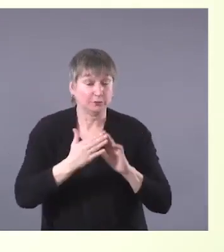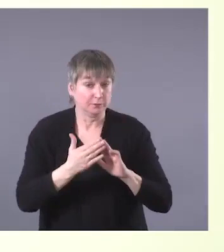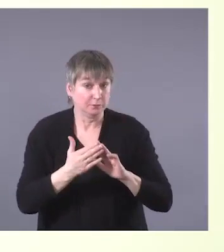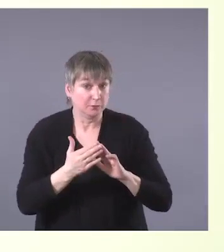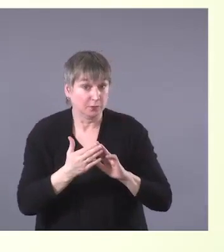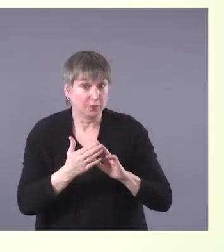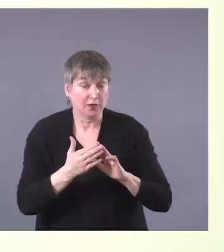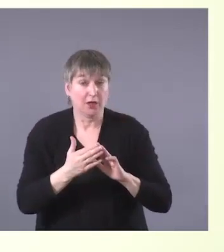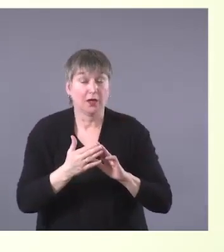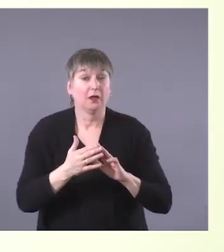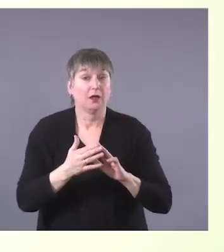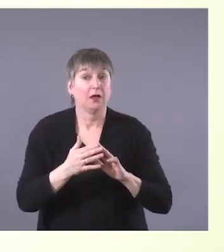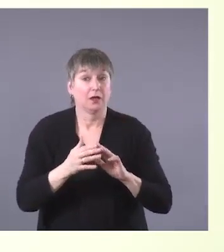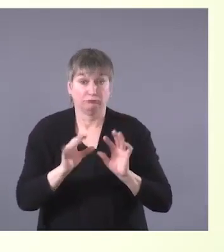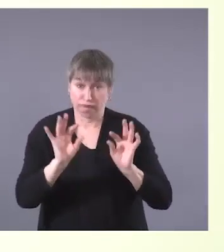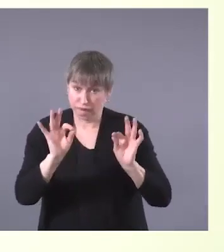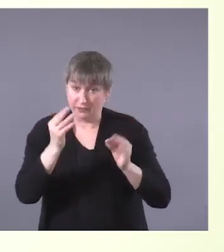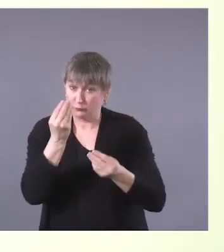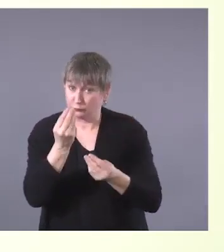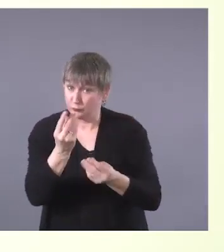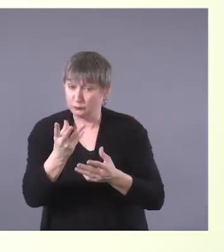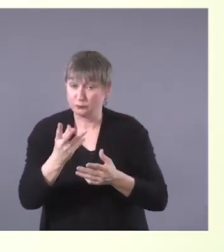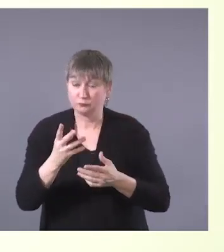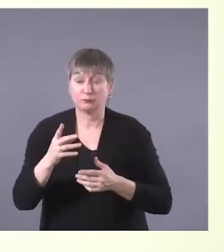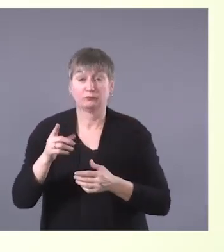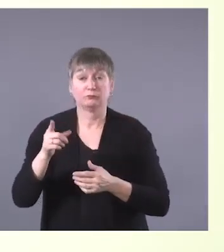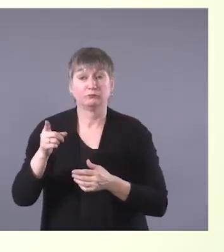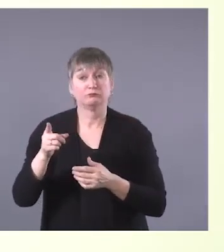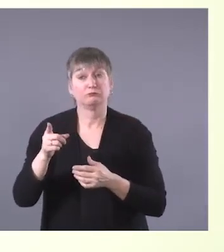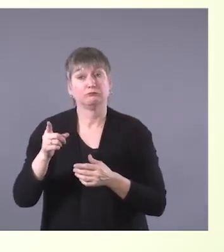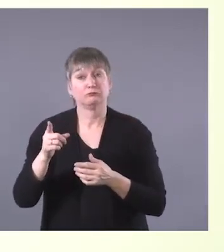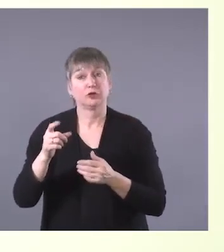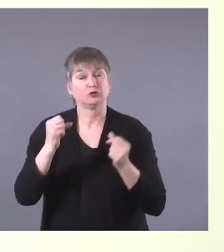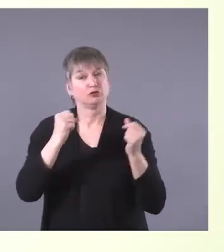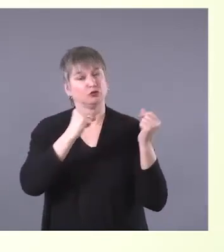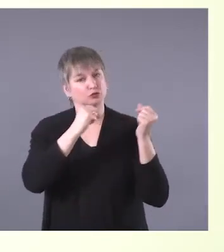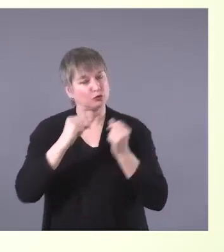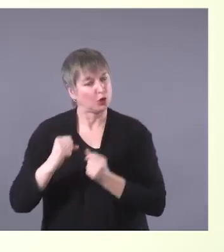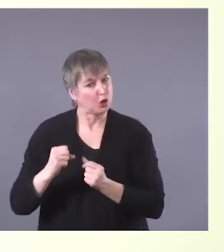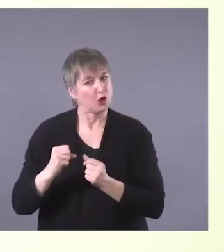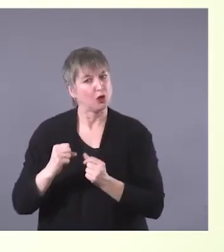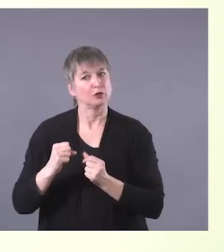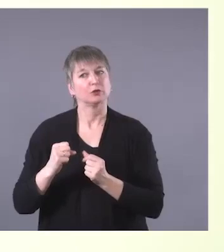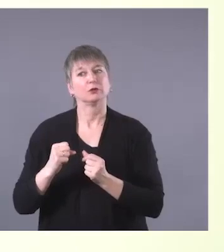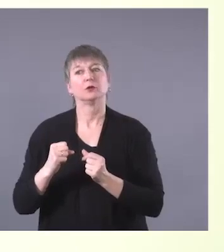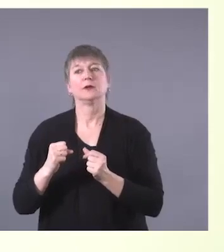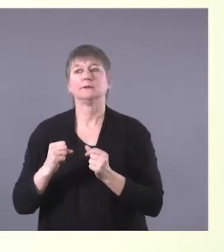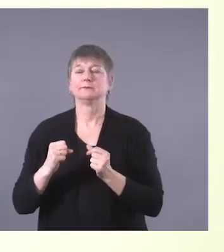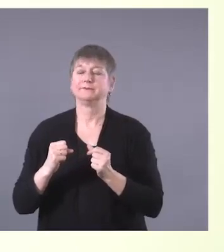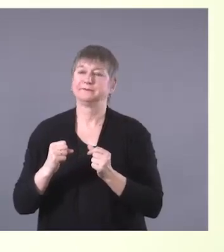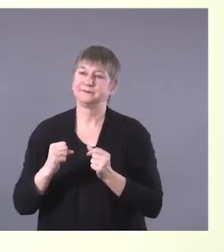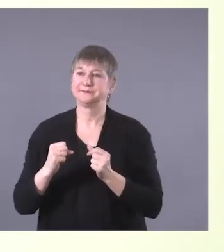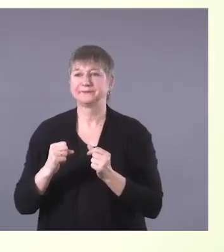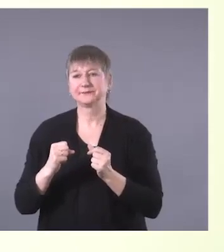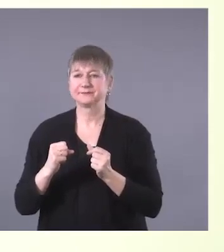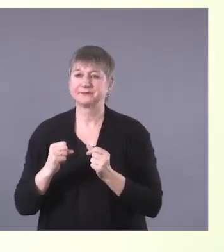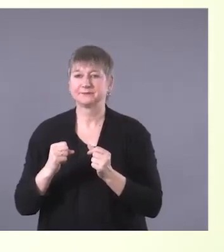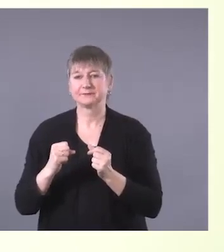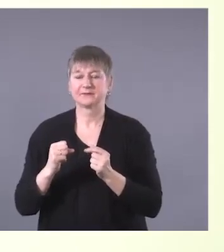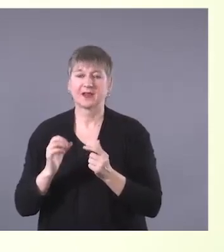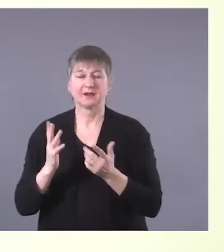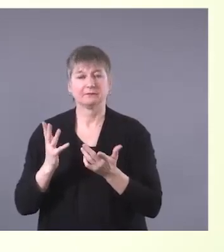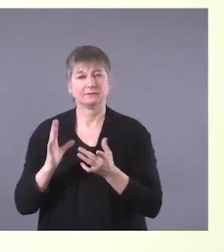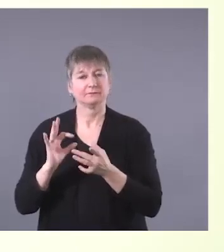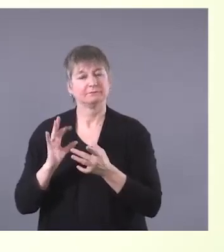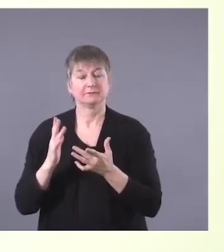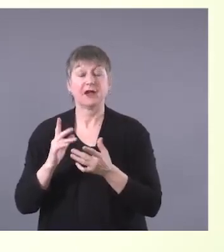have very strong ties to having their Cree,